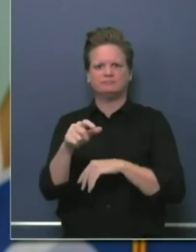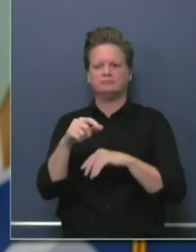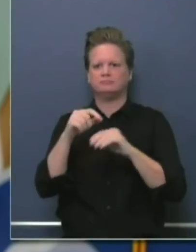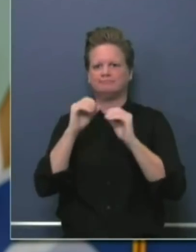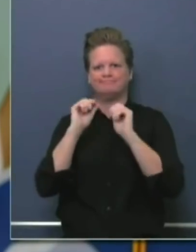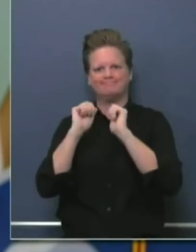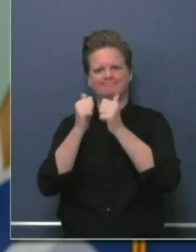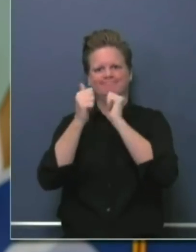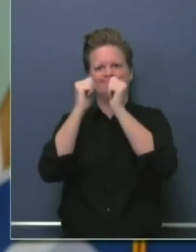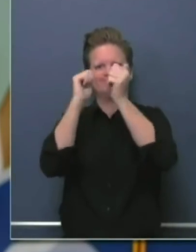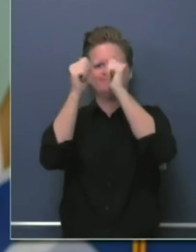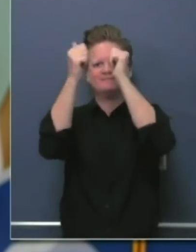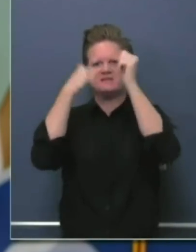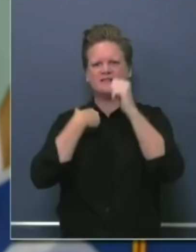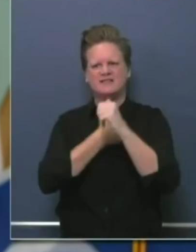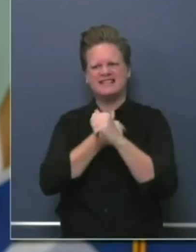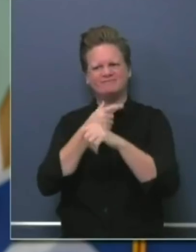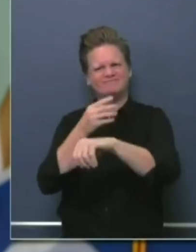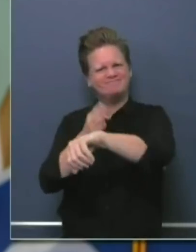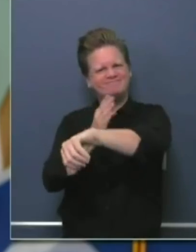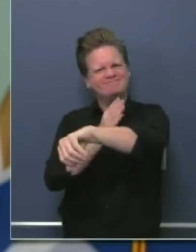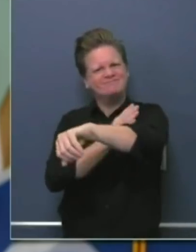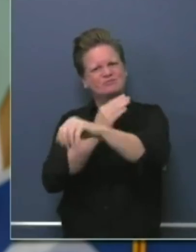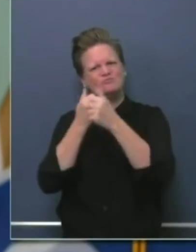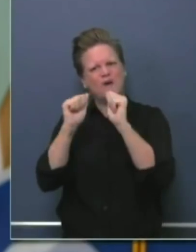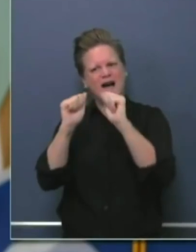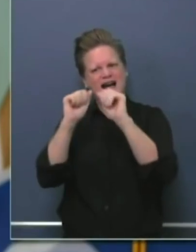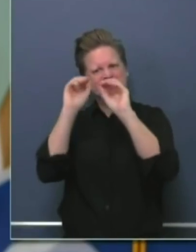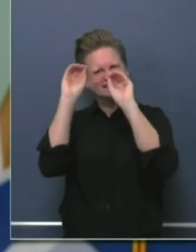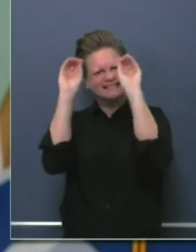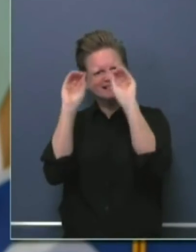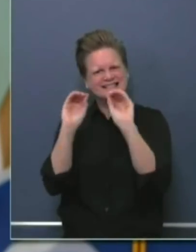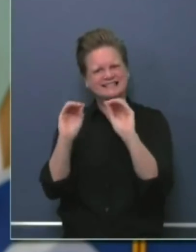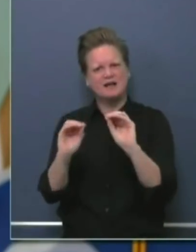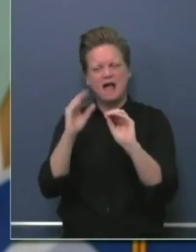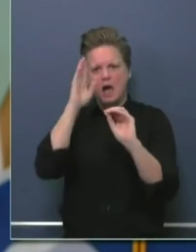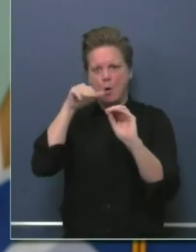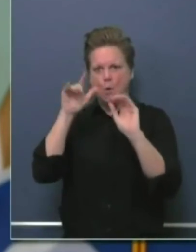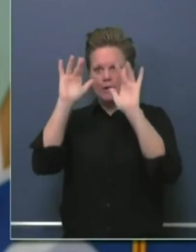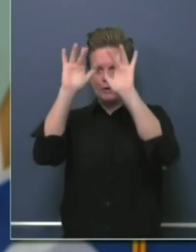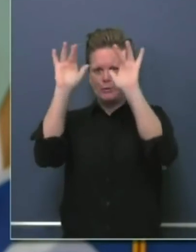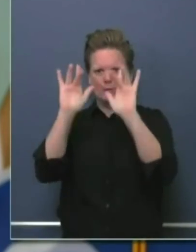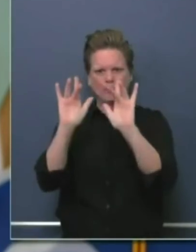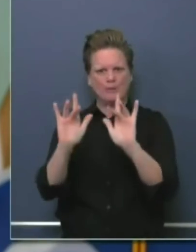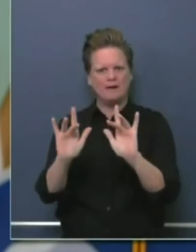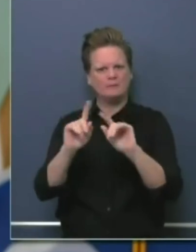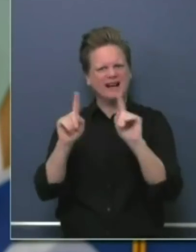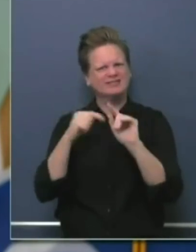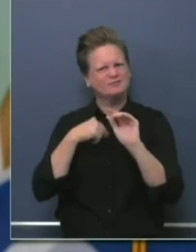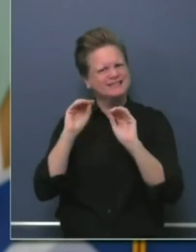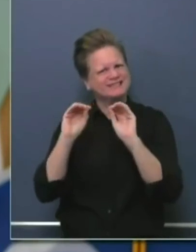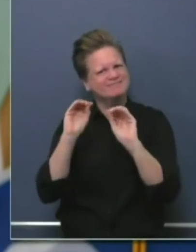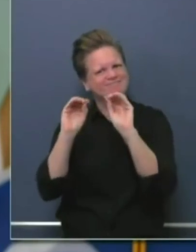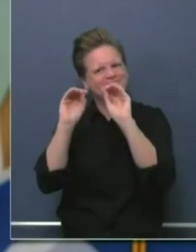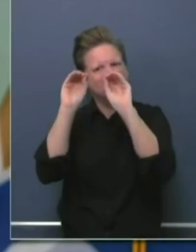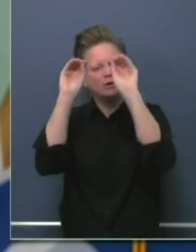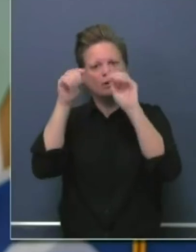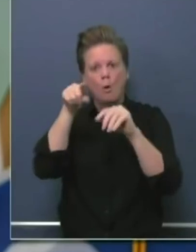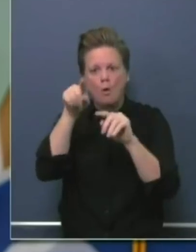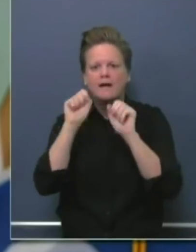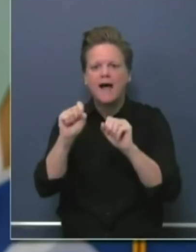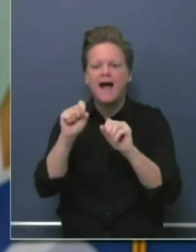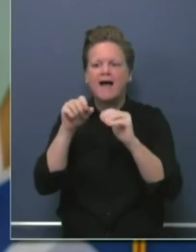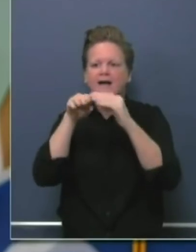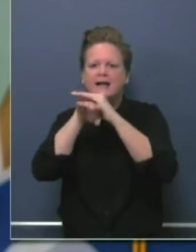state, and we hope in real time through the good work of our testing task force to make sure that we avail opportunities